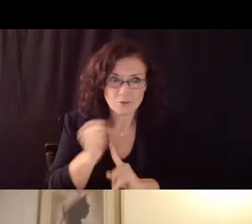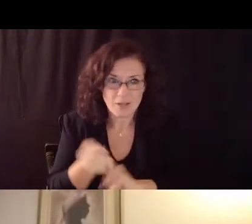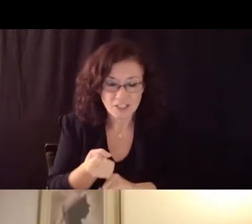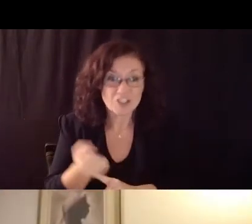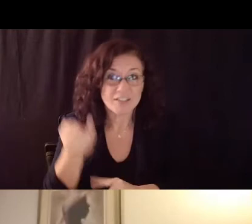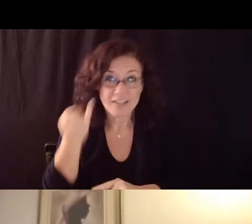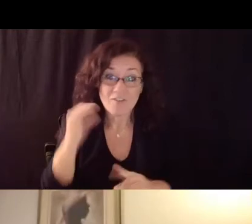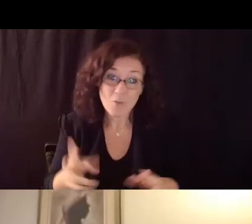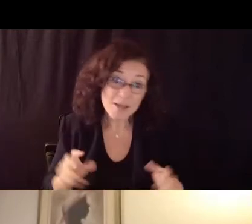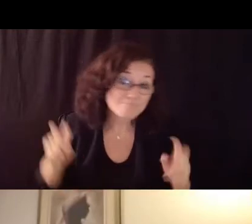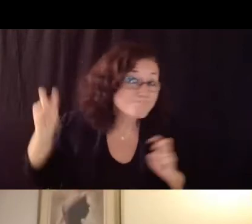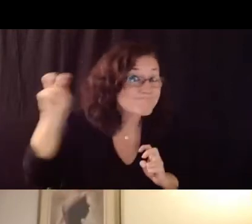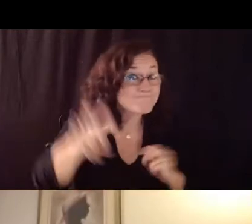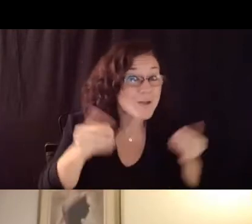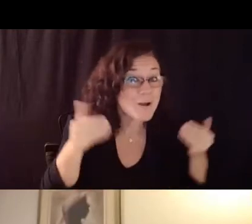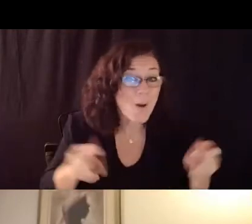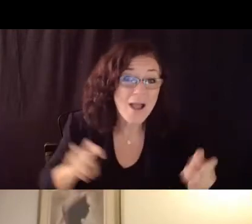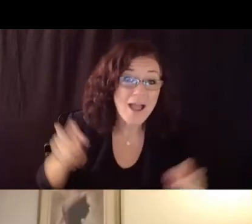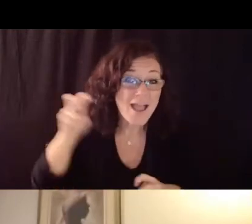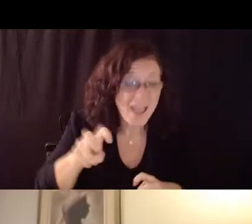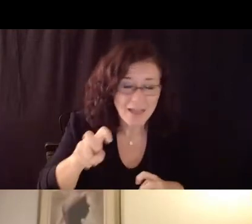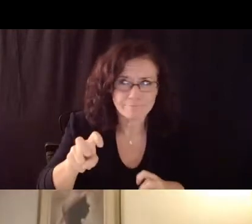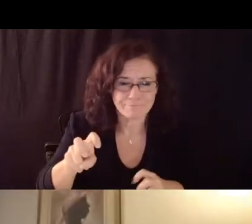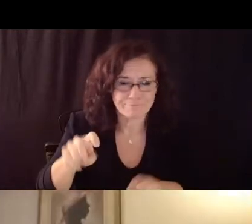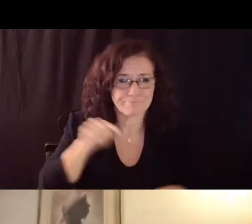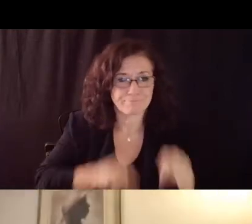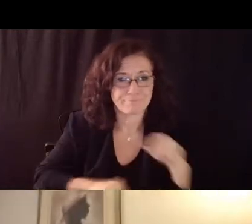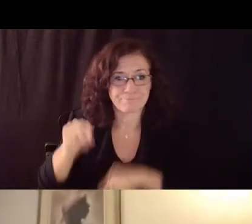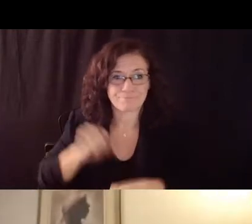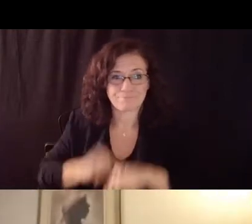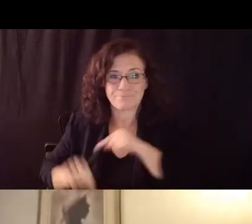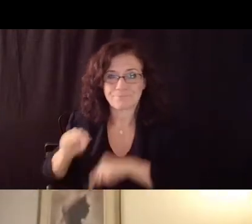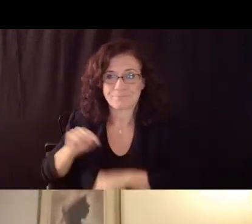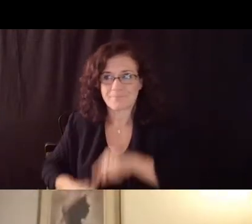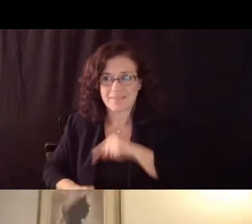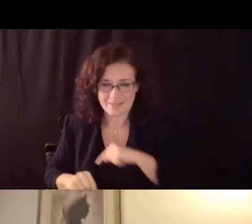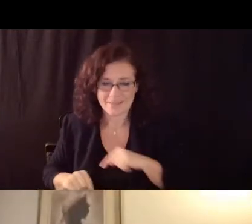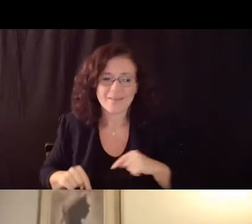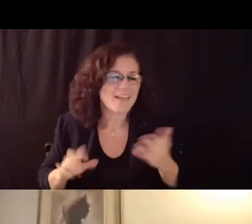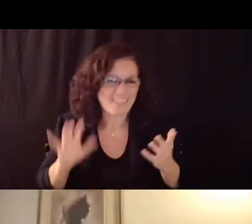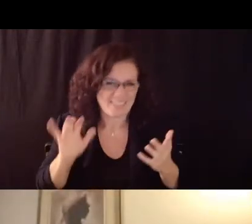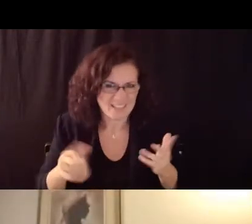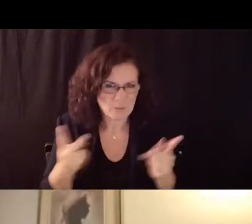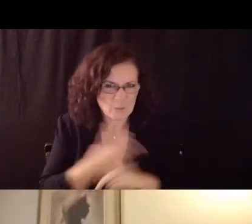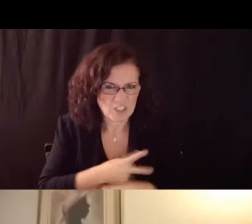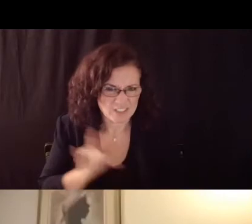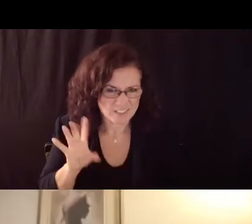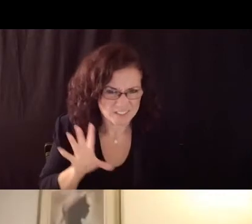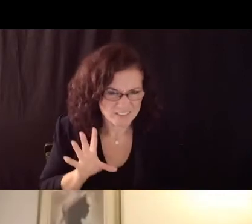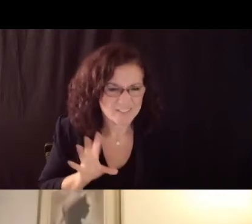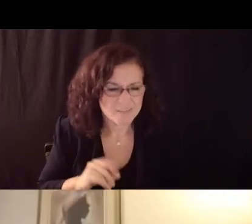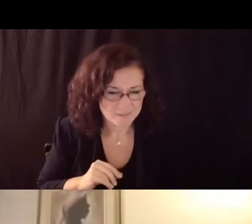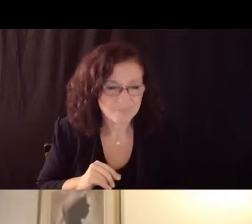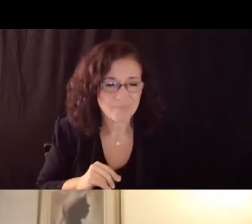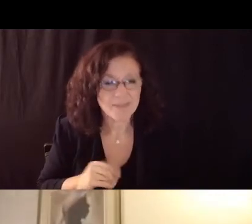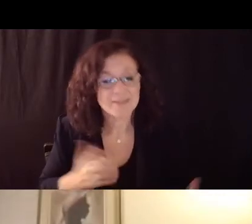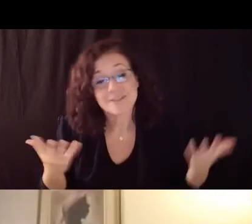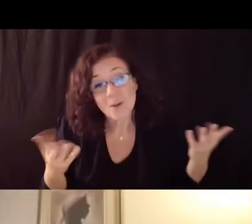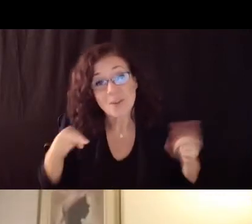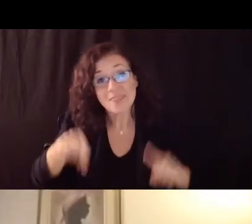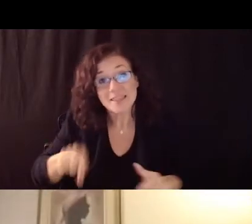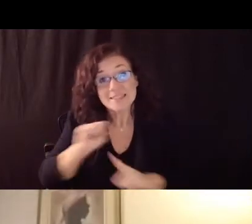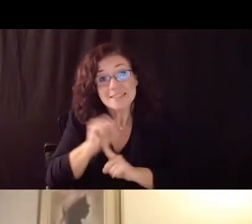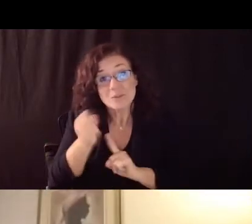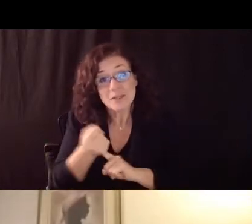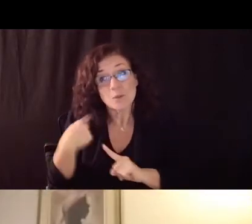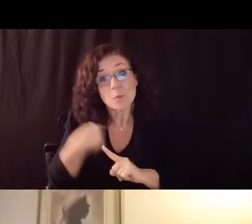retract and say actually no we're not going to change the policy forget everything we just told you about so it's one of those situations where we are being as